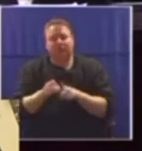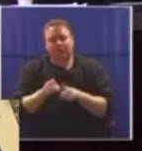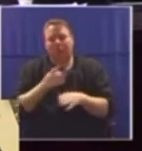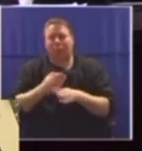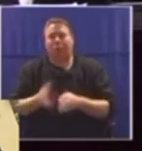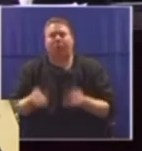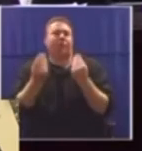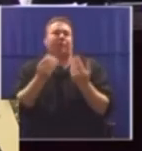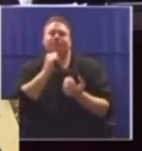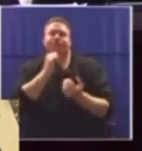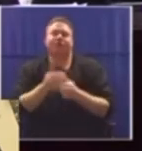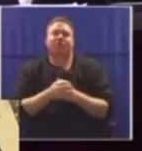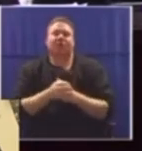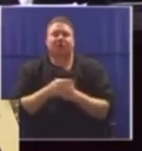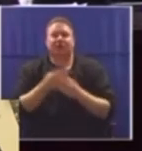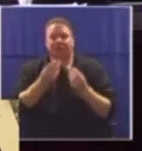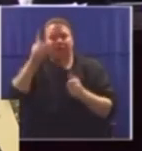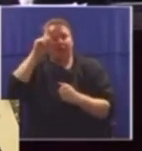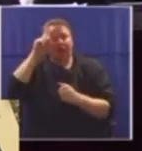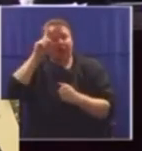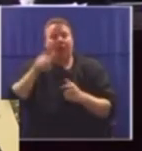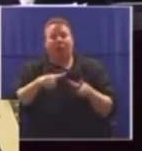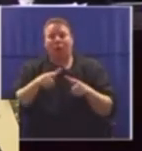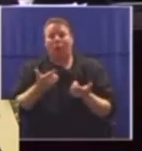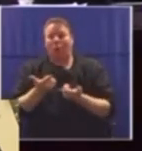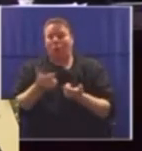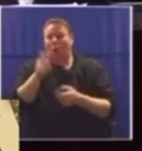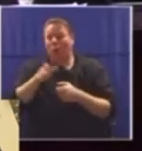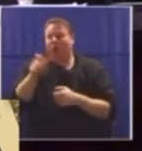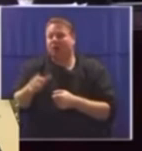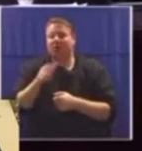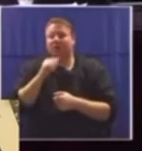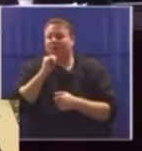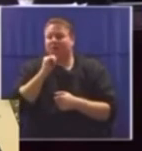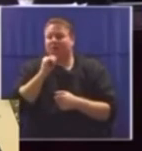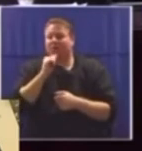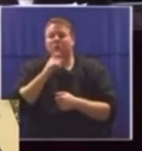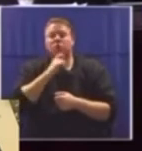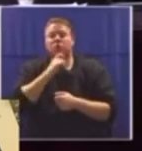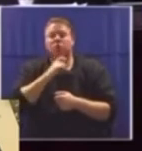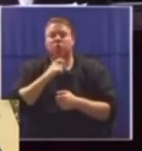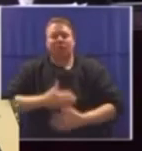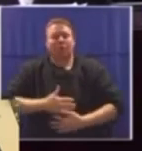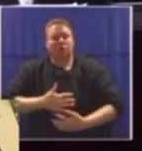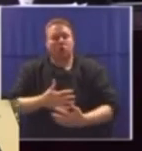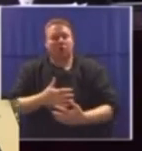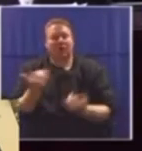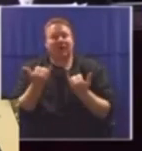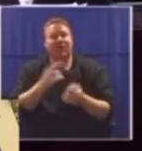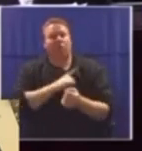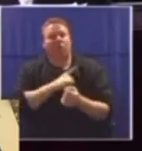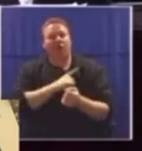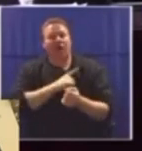You know, some Black lawyers are still not taking their maternity leave as we speak because they understand